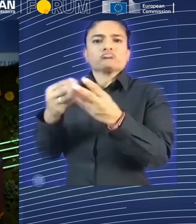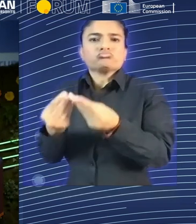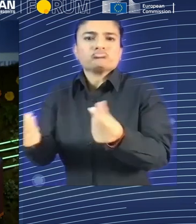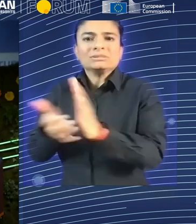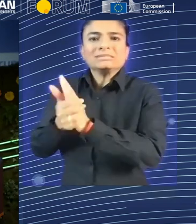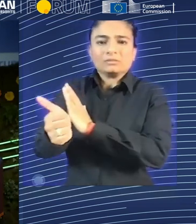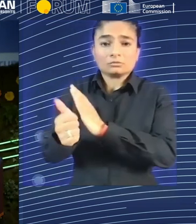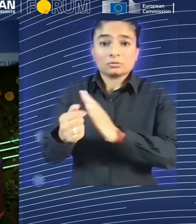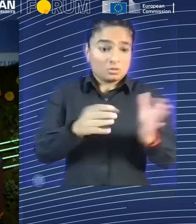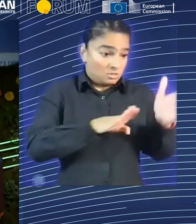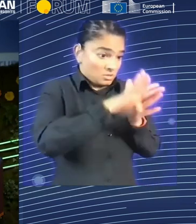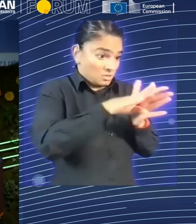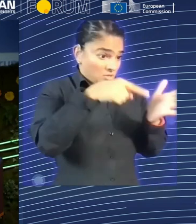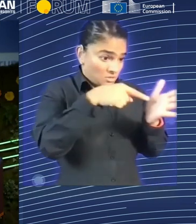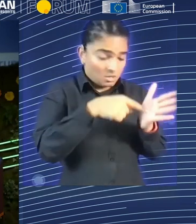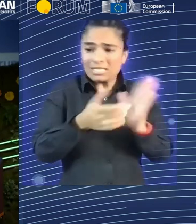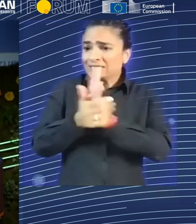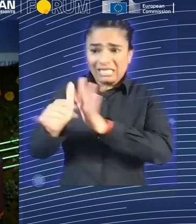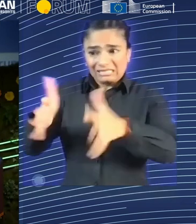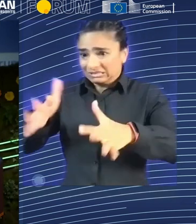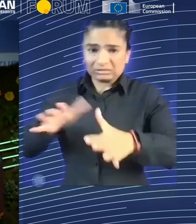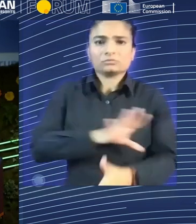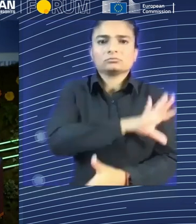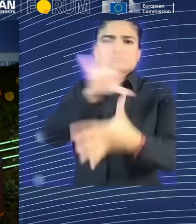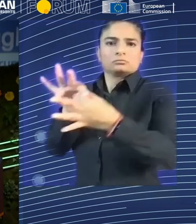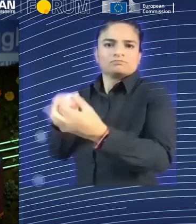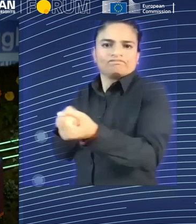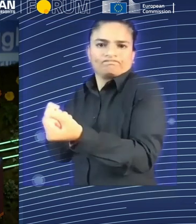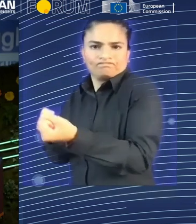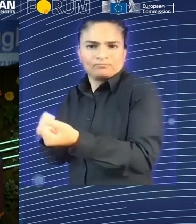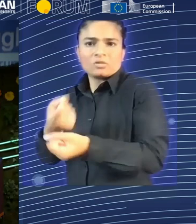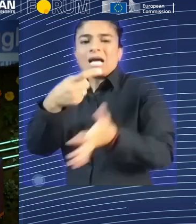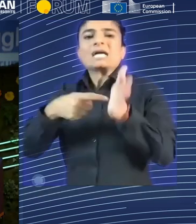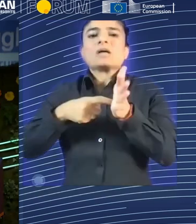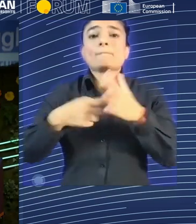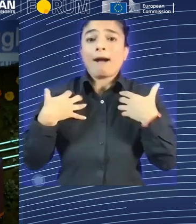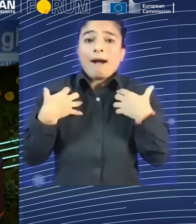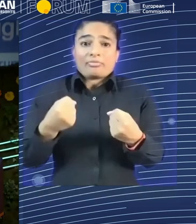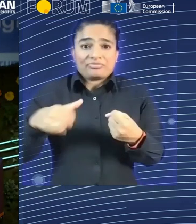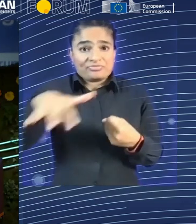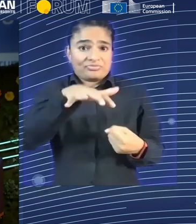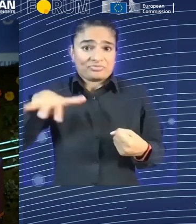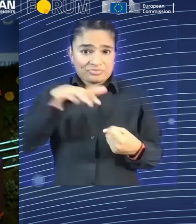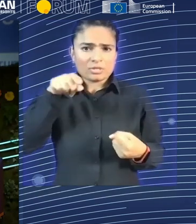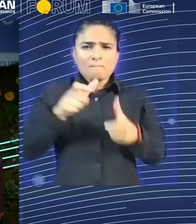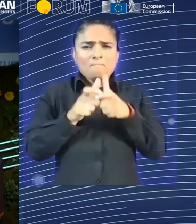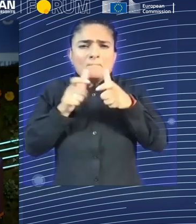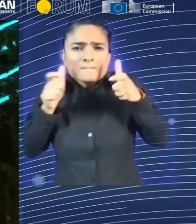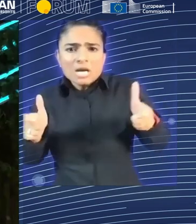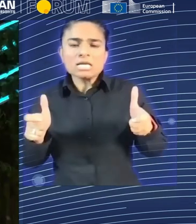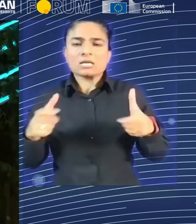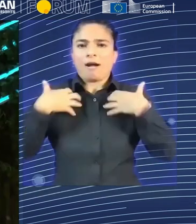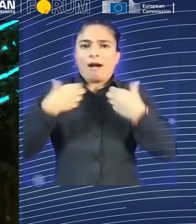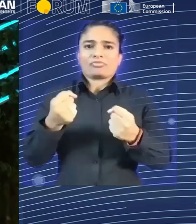through a number of developments, that can be addressed, it can be mitigated. Simple use of a smart watch with